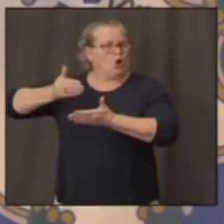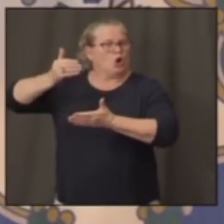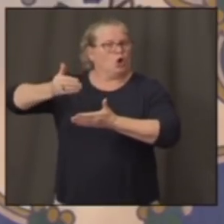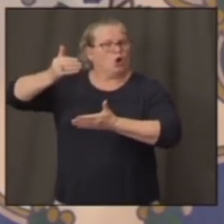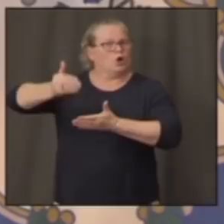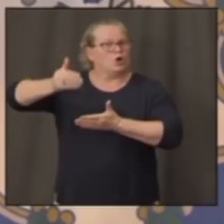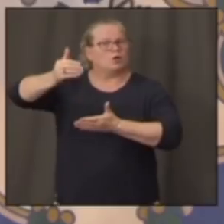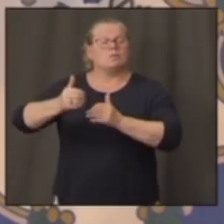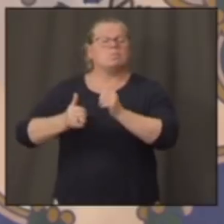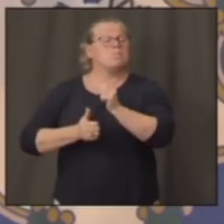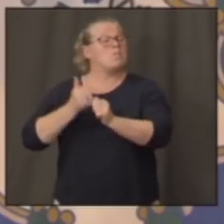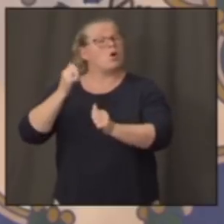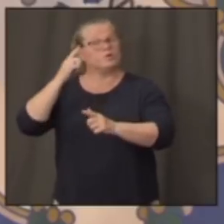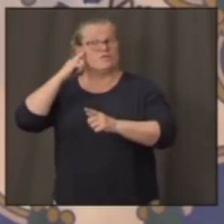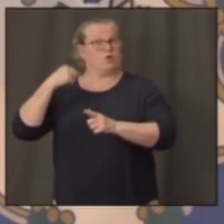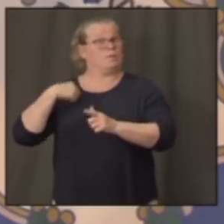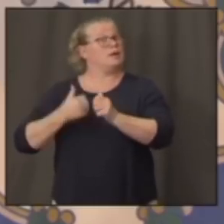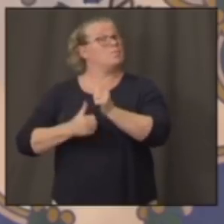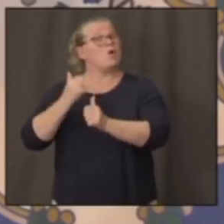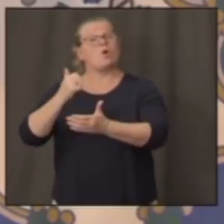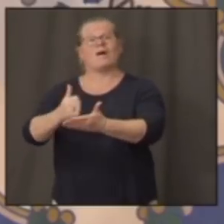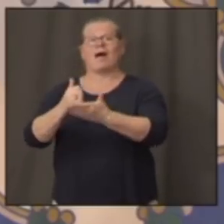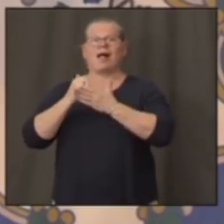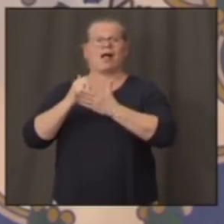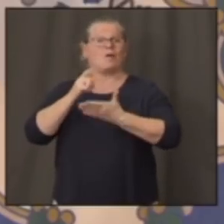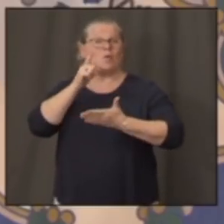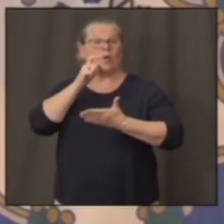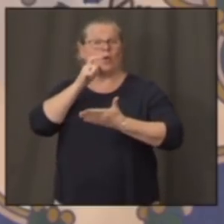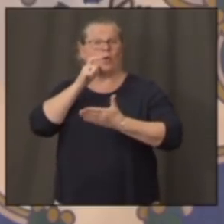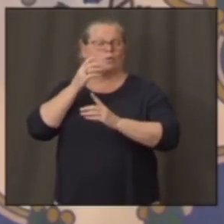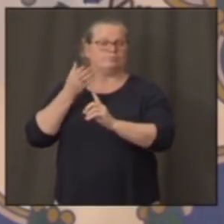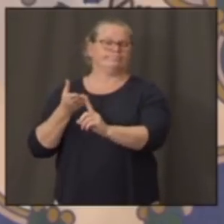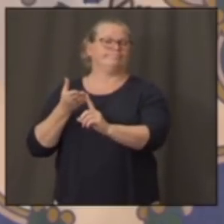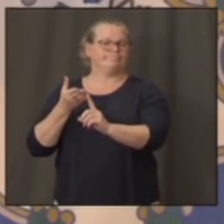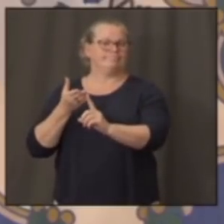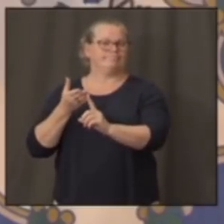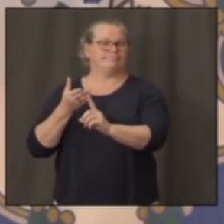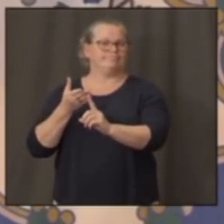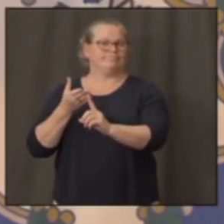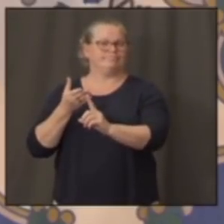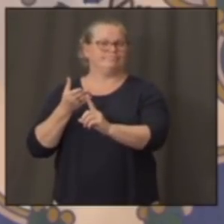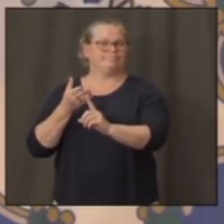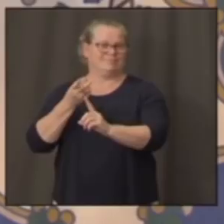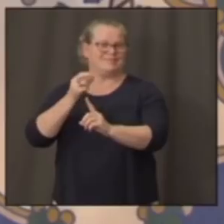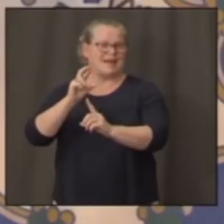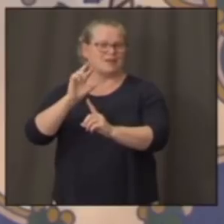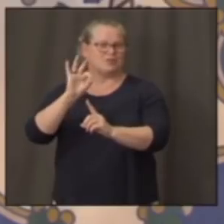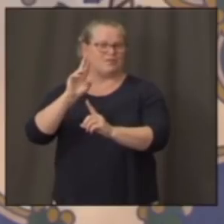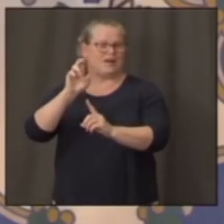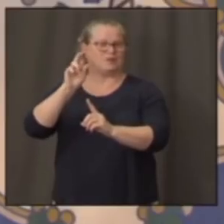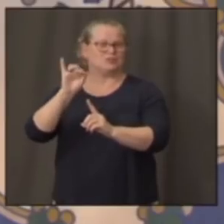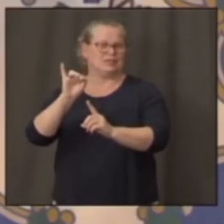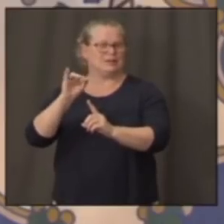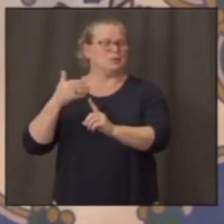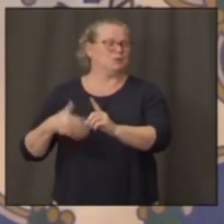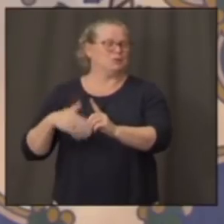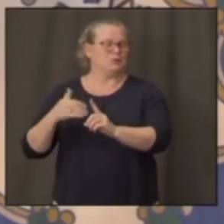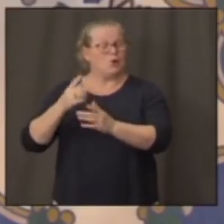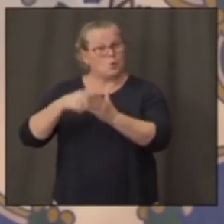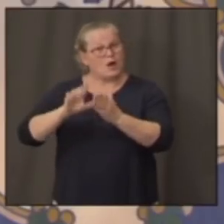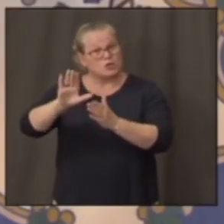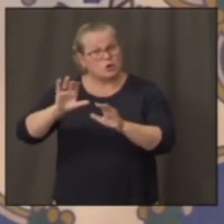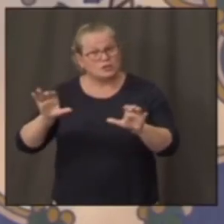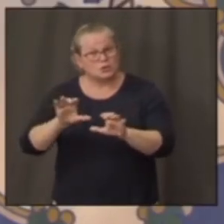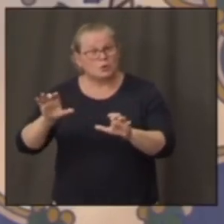helpful for me than you, good doctor. I really appreciate what you're doing here,